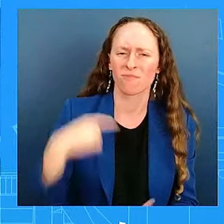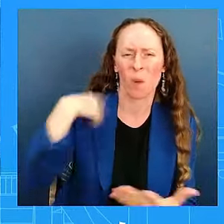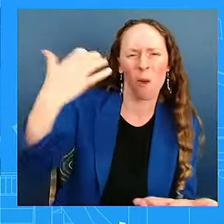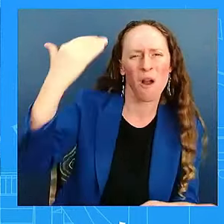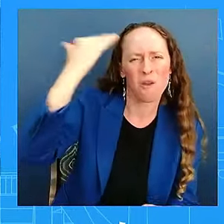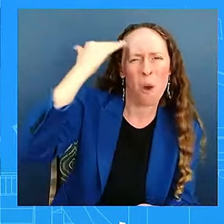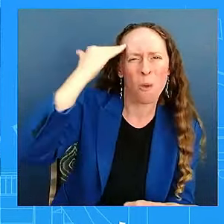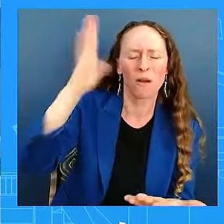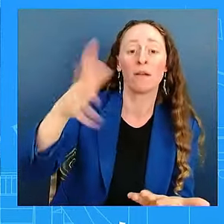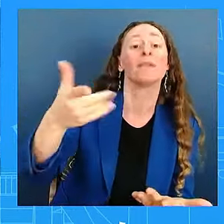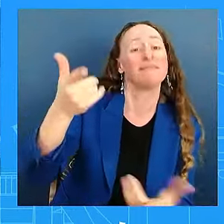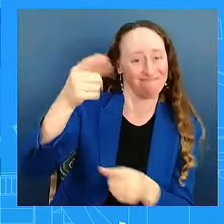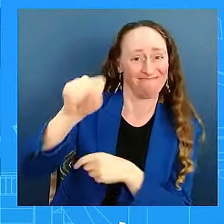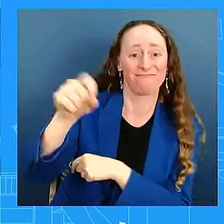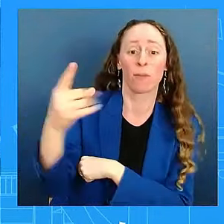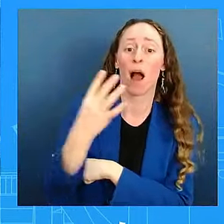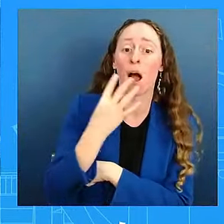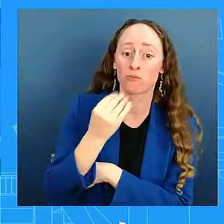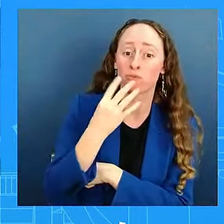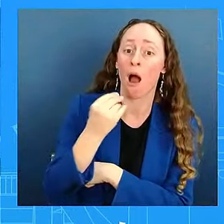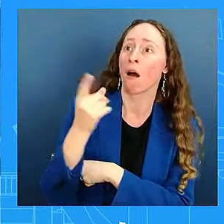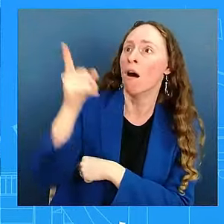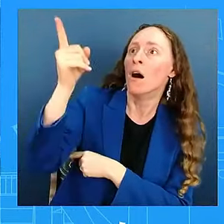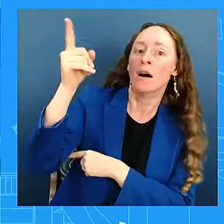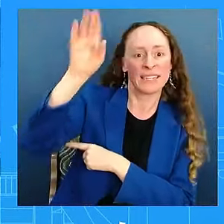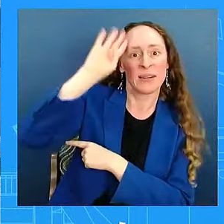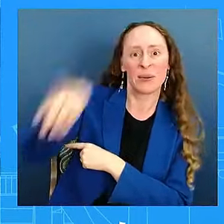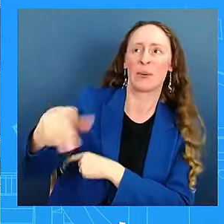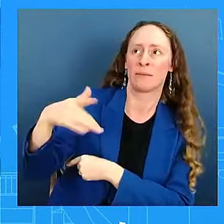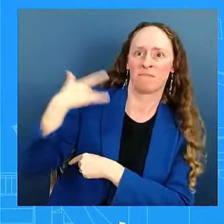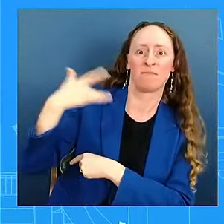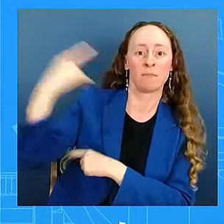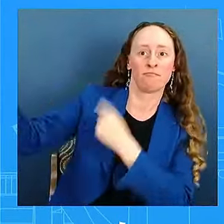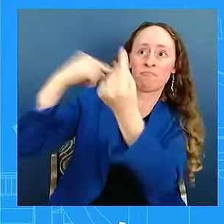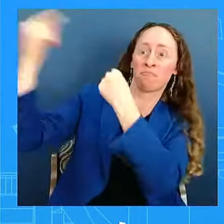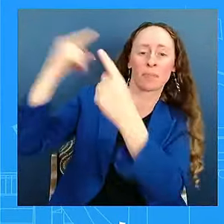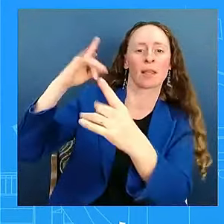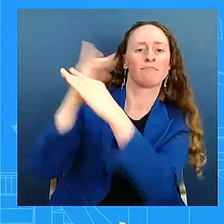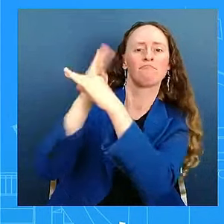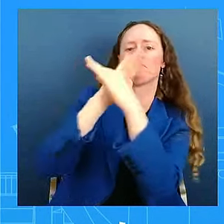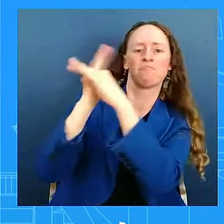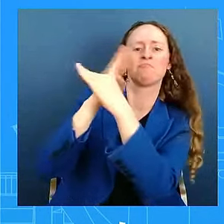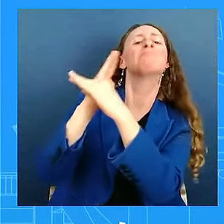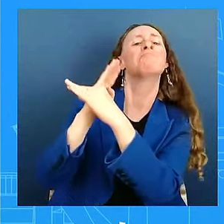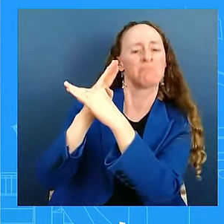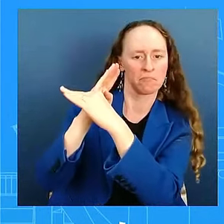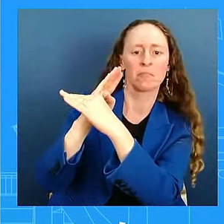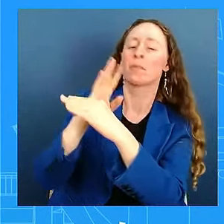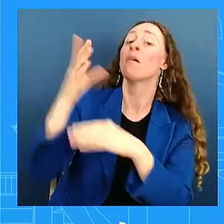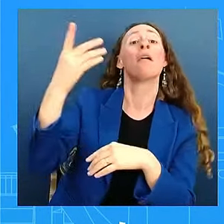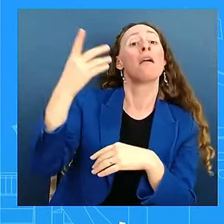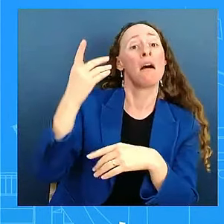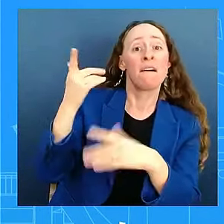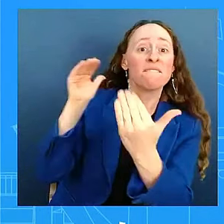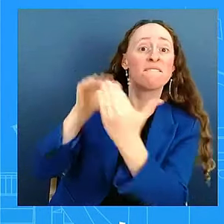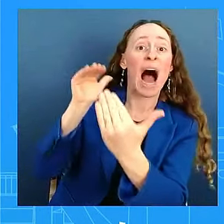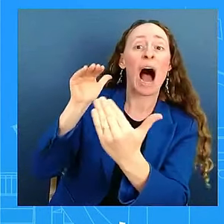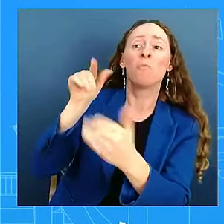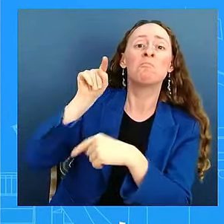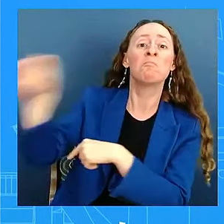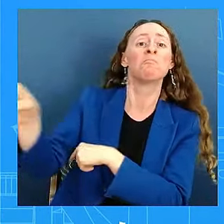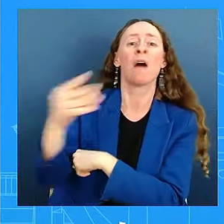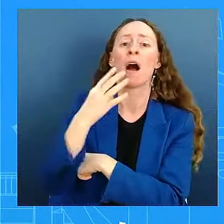Is he recommending a similarly limited response this time? I will not, from this podium, share the President's recommendations.